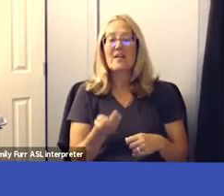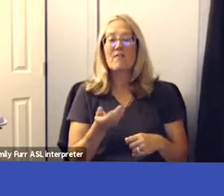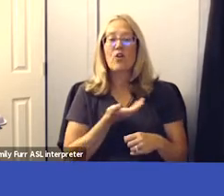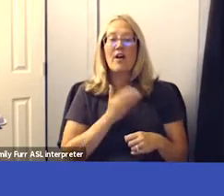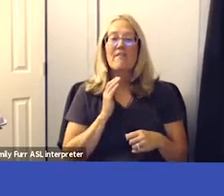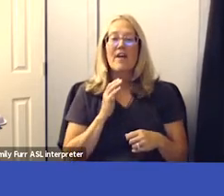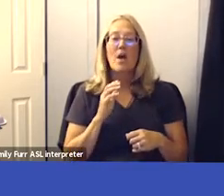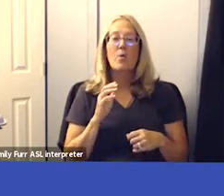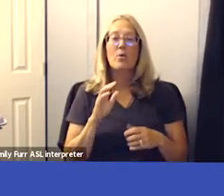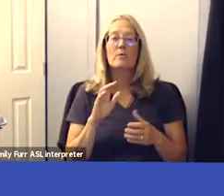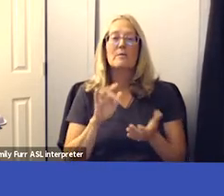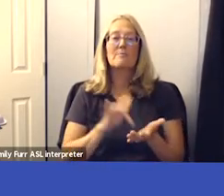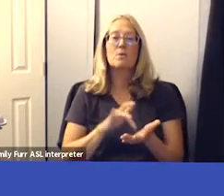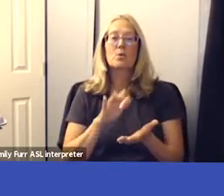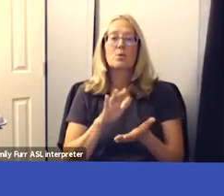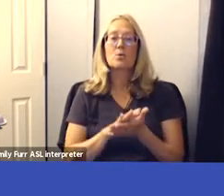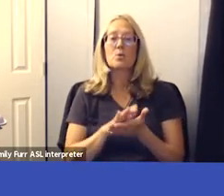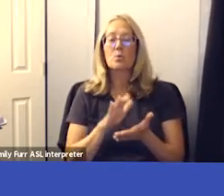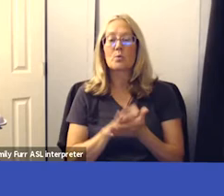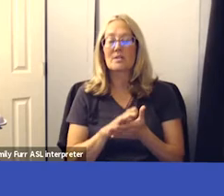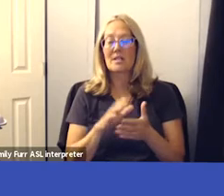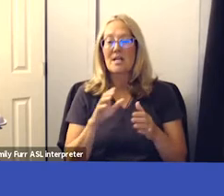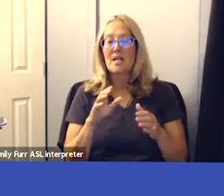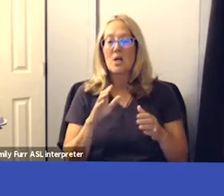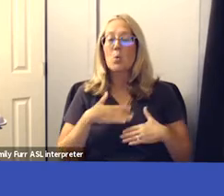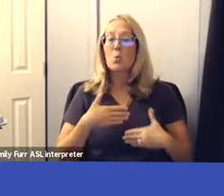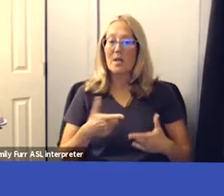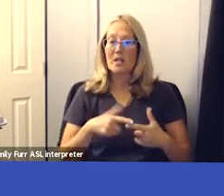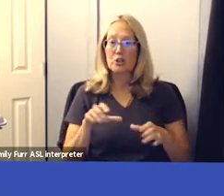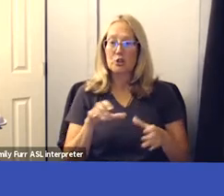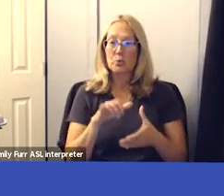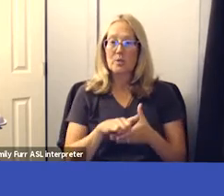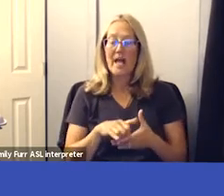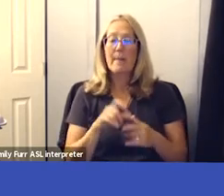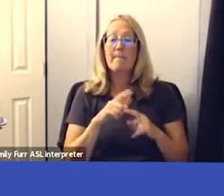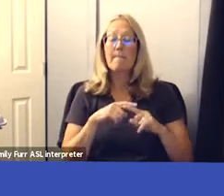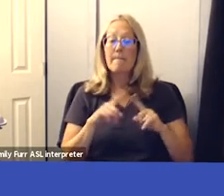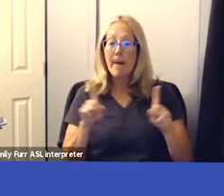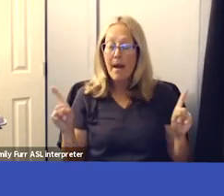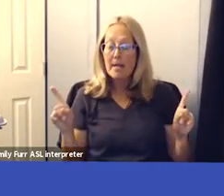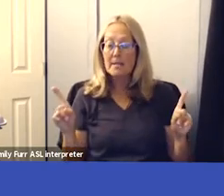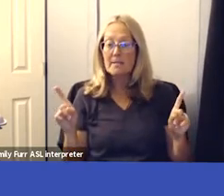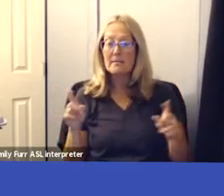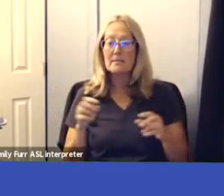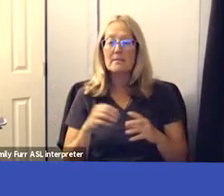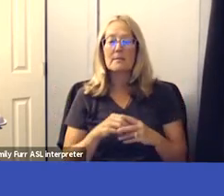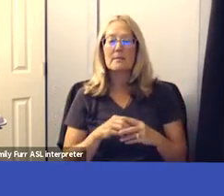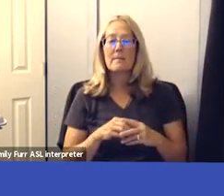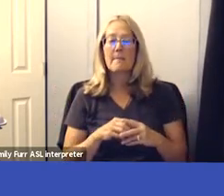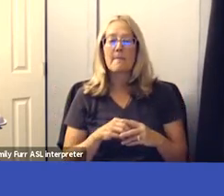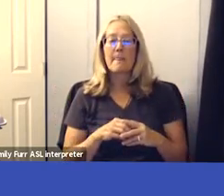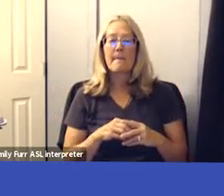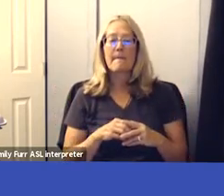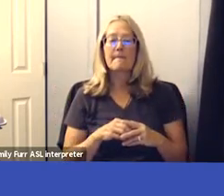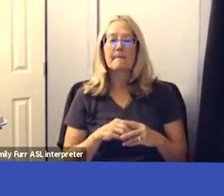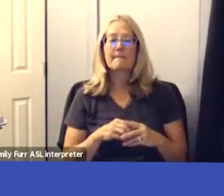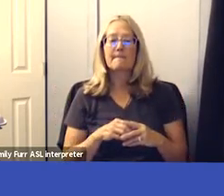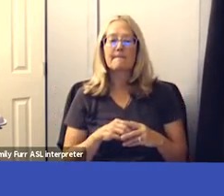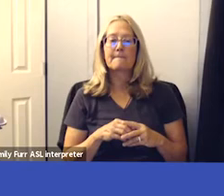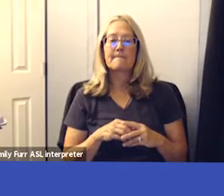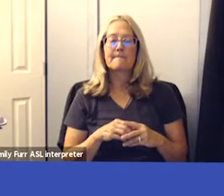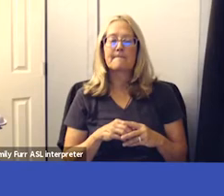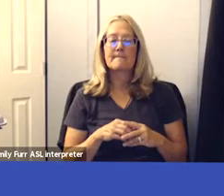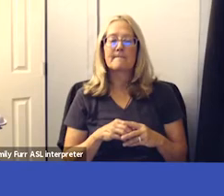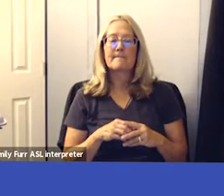secondary schools were willing and able to do that um um the